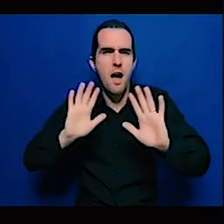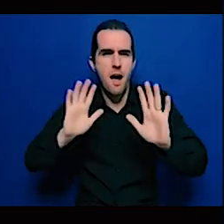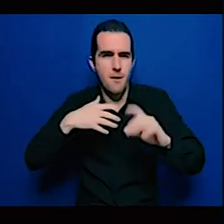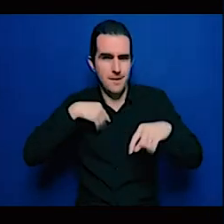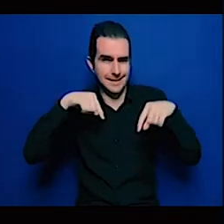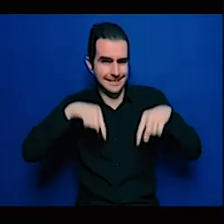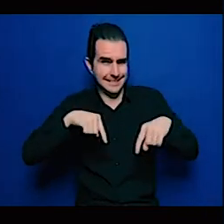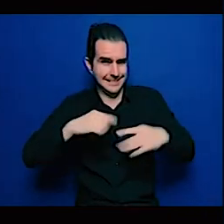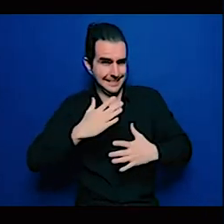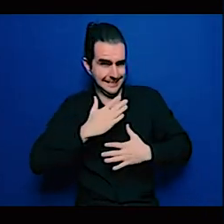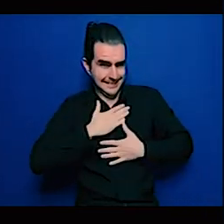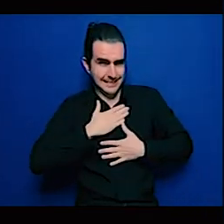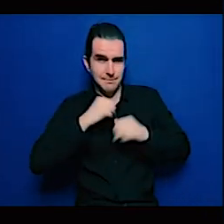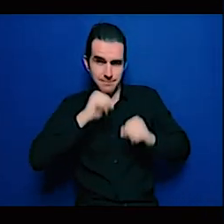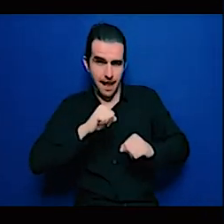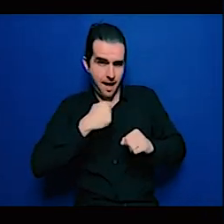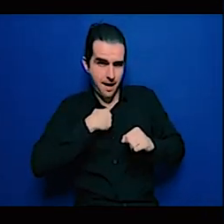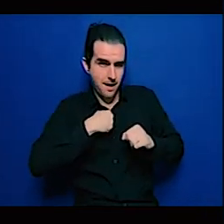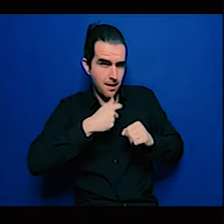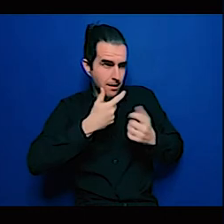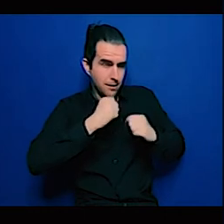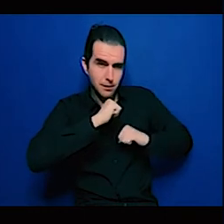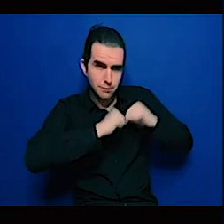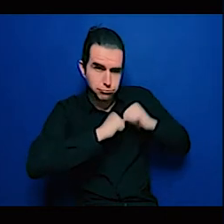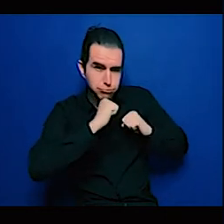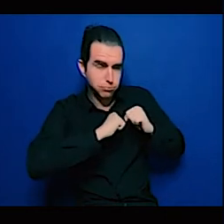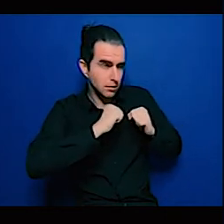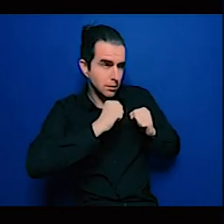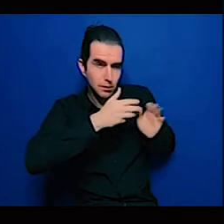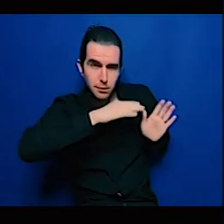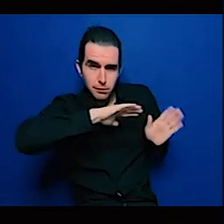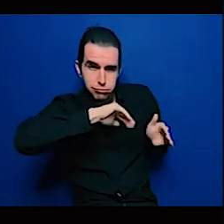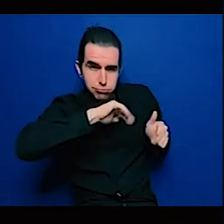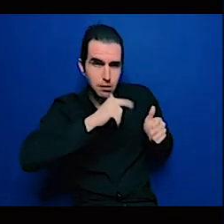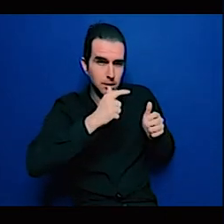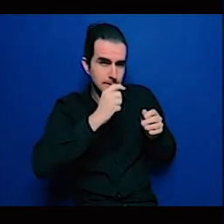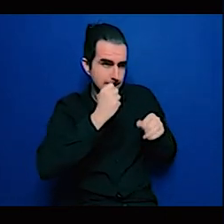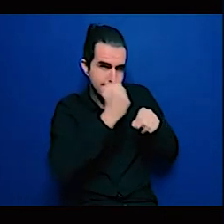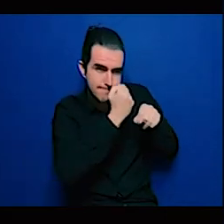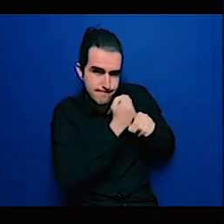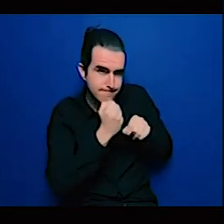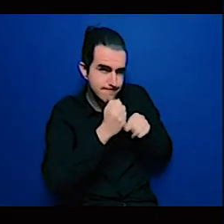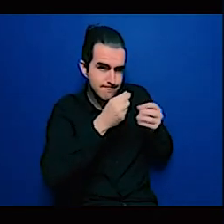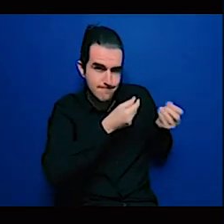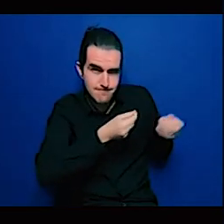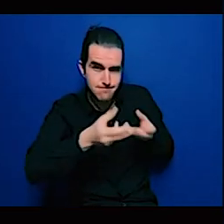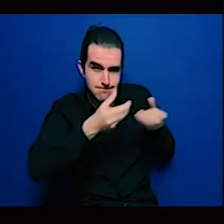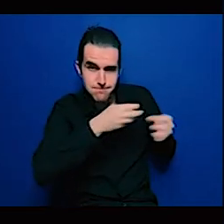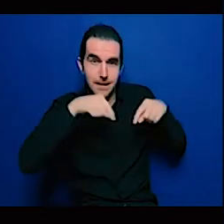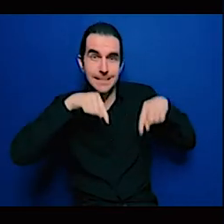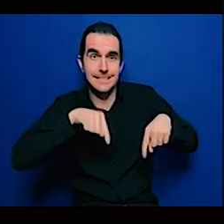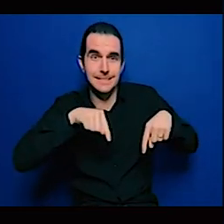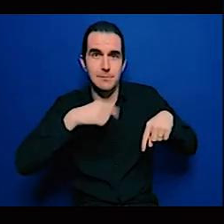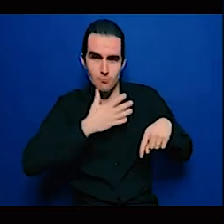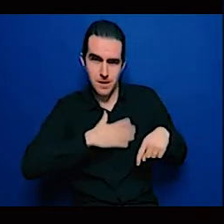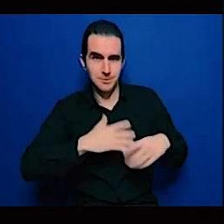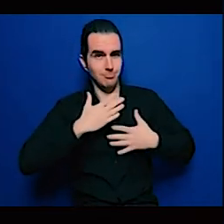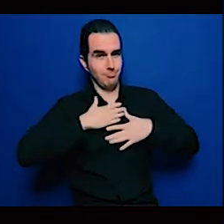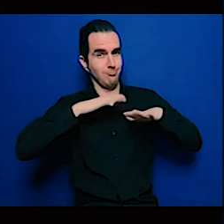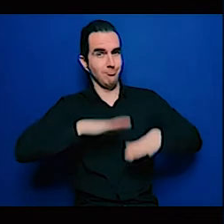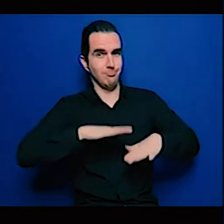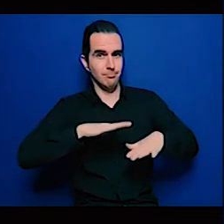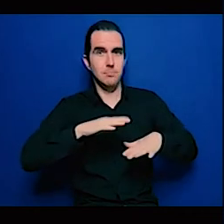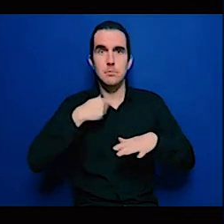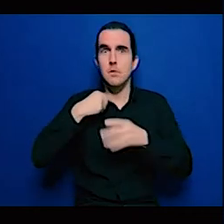our people for them to really understand the issues around climate change and from the public perspective or from the private